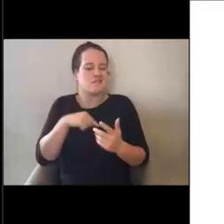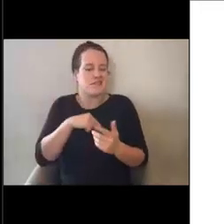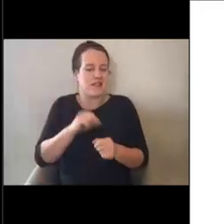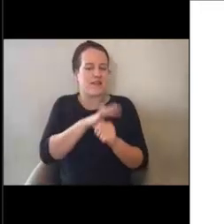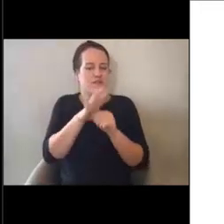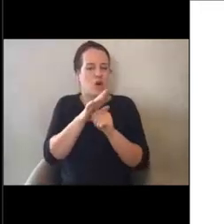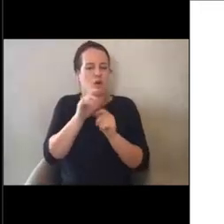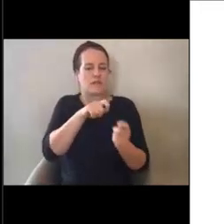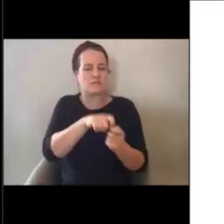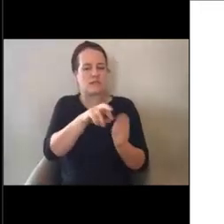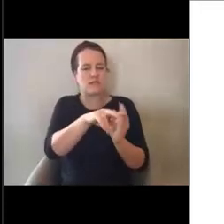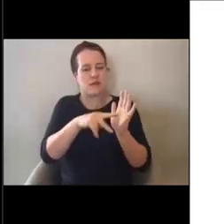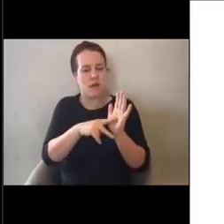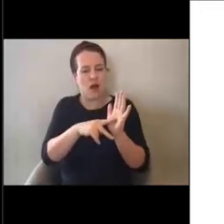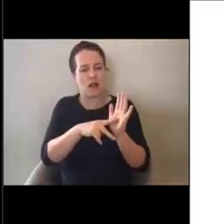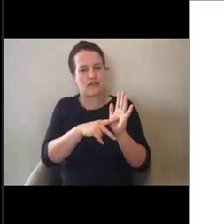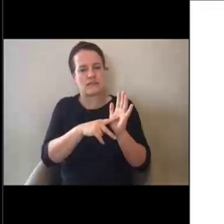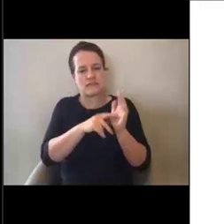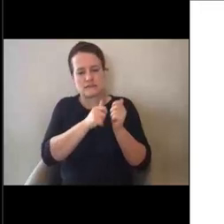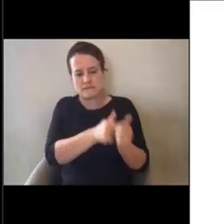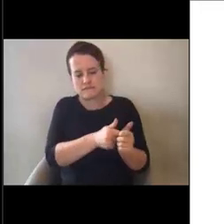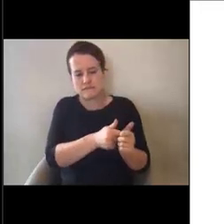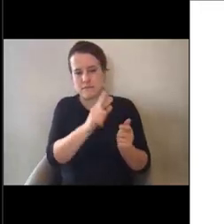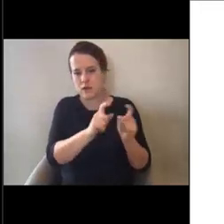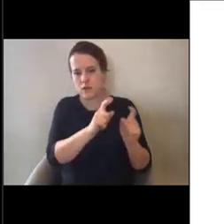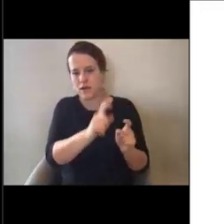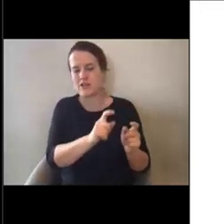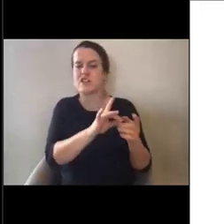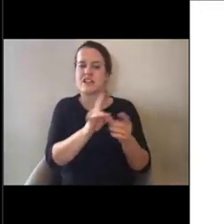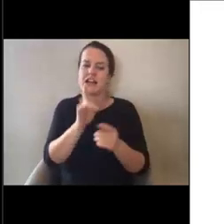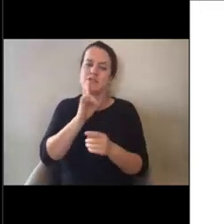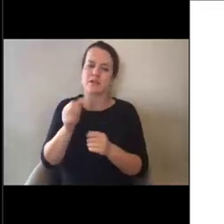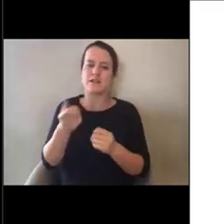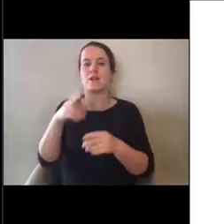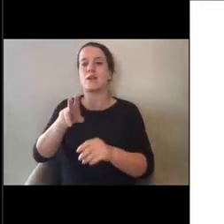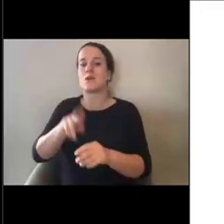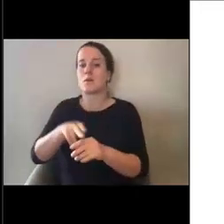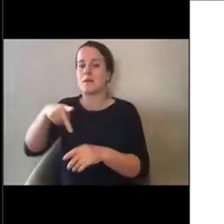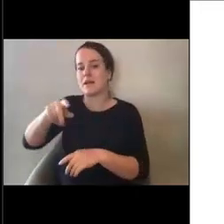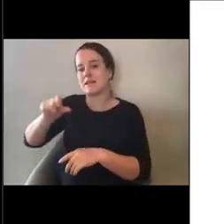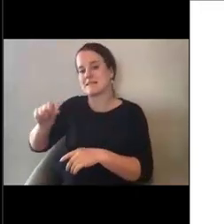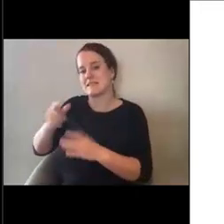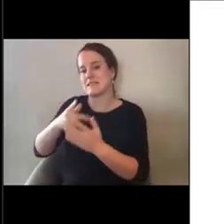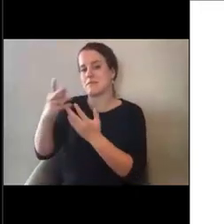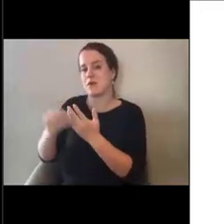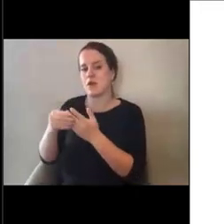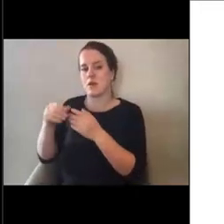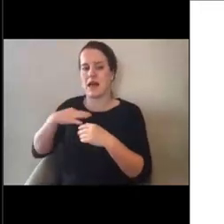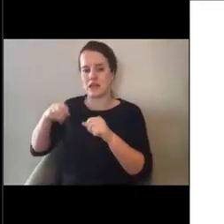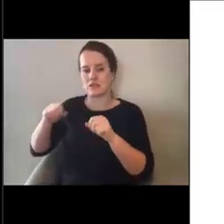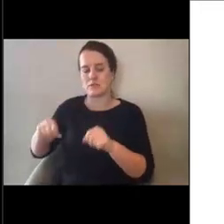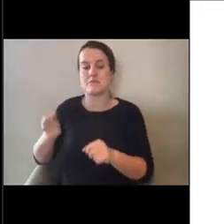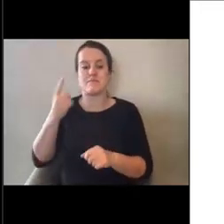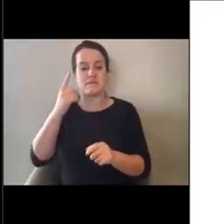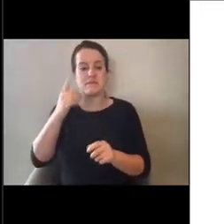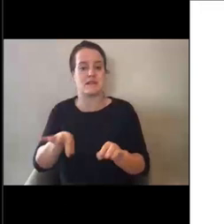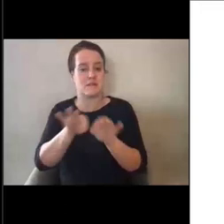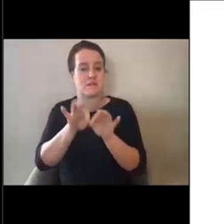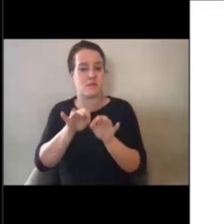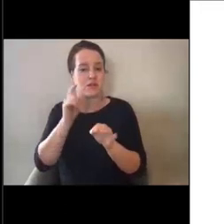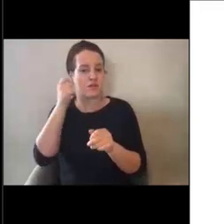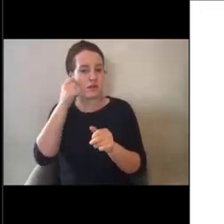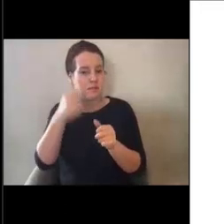really amount to questions about normal public assistance eligibility. And it's important to keep in mind that those standard